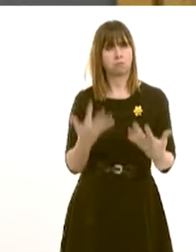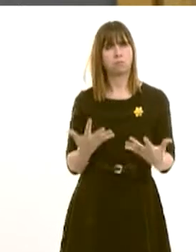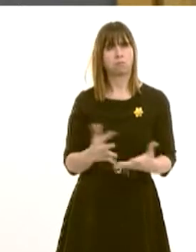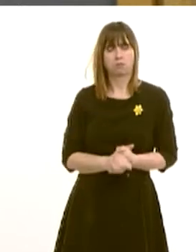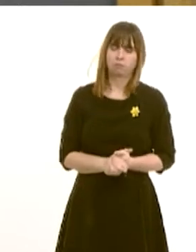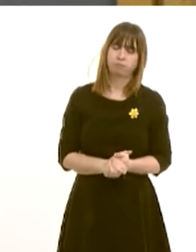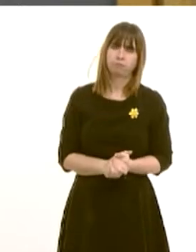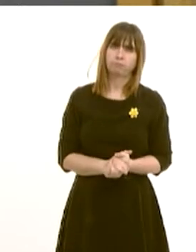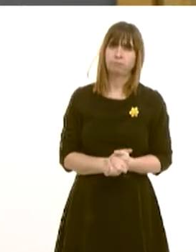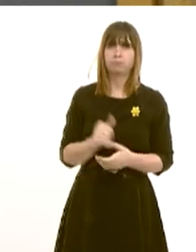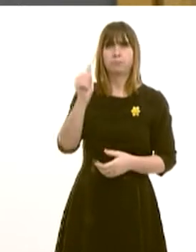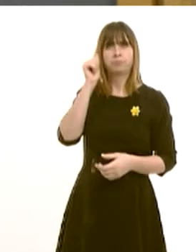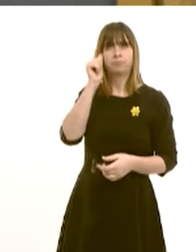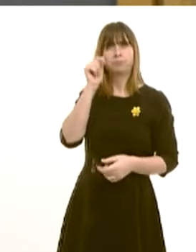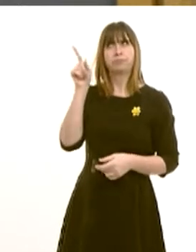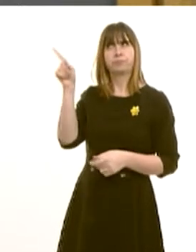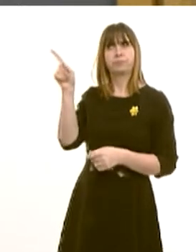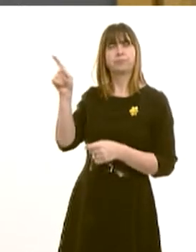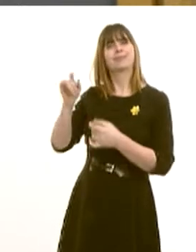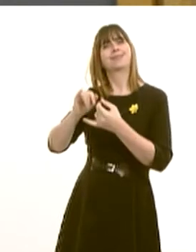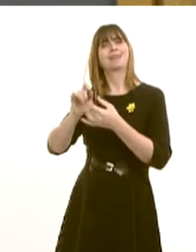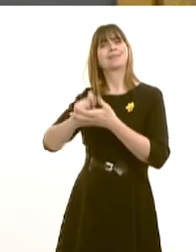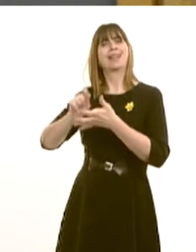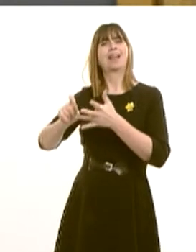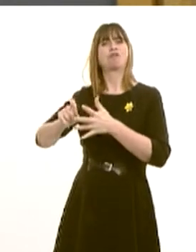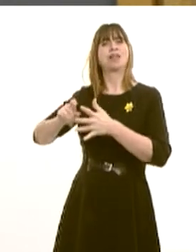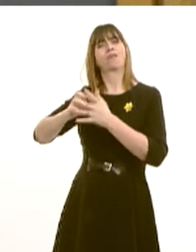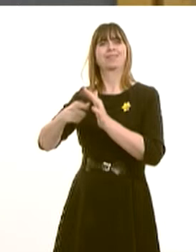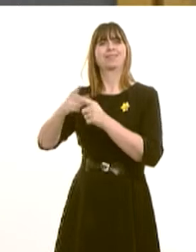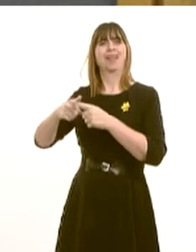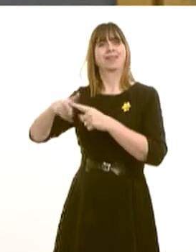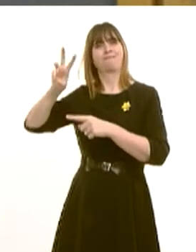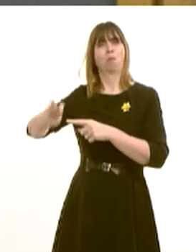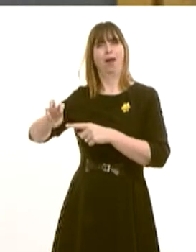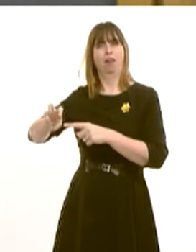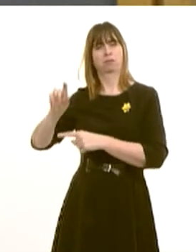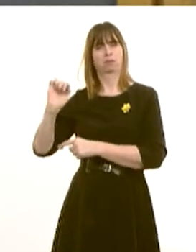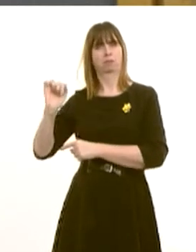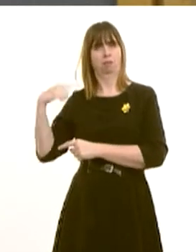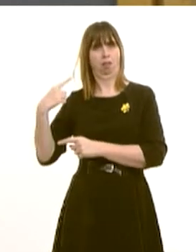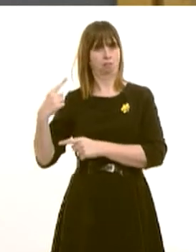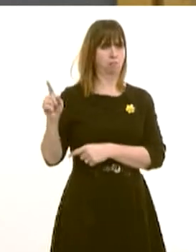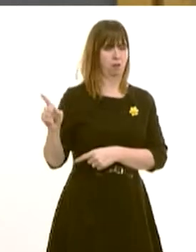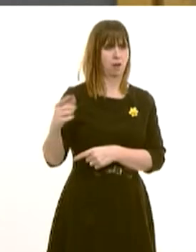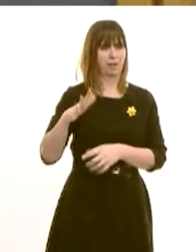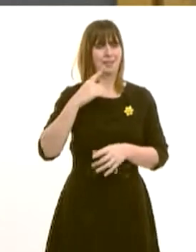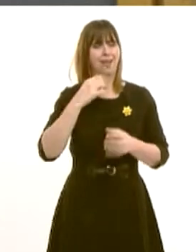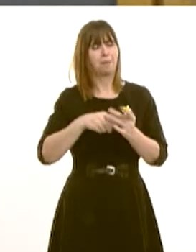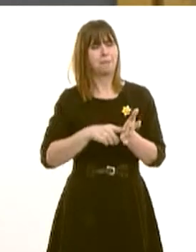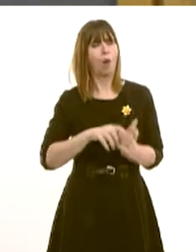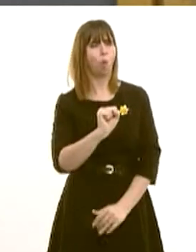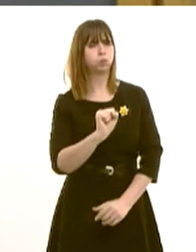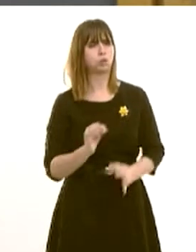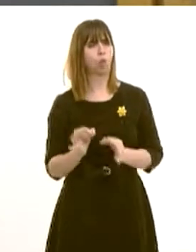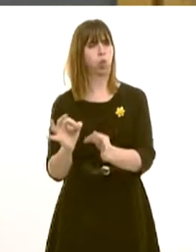to press the pause button and delay the bill now until the summer. Do you agree that the forthcoming